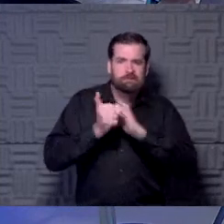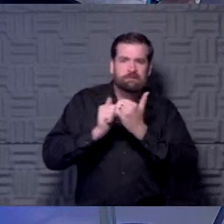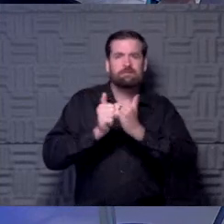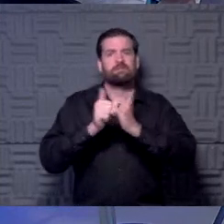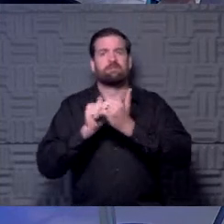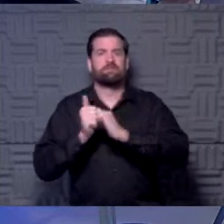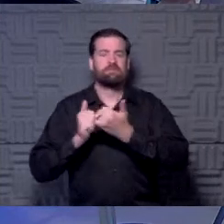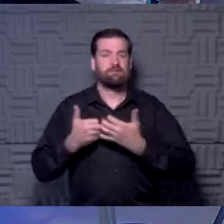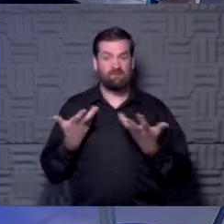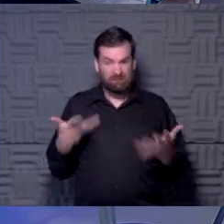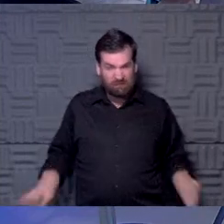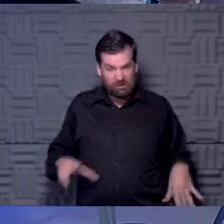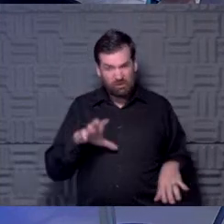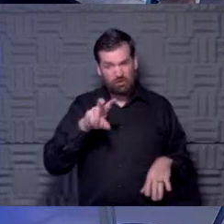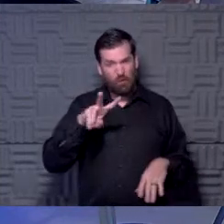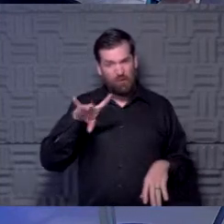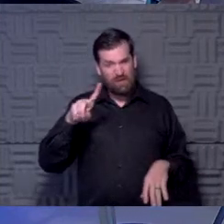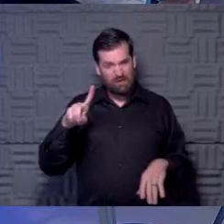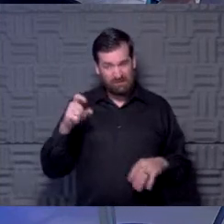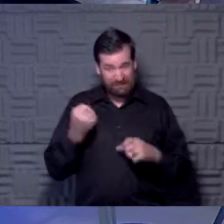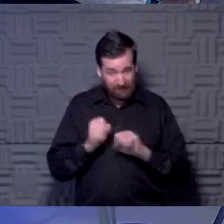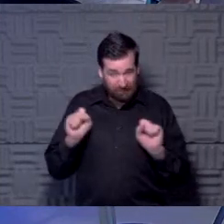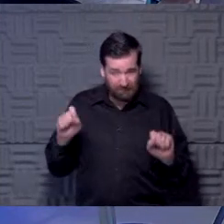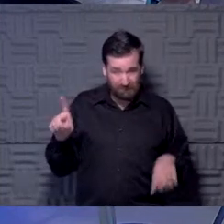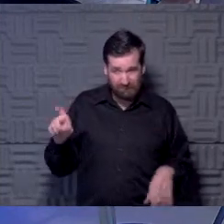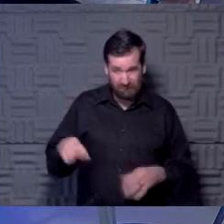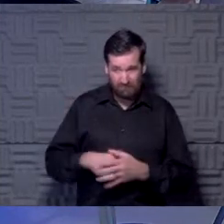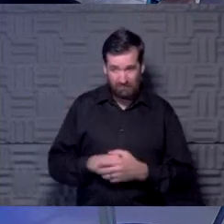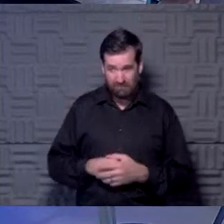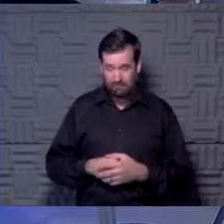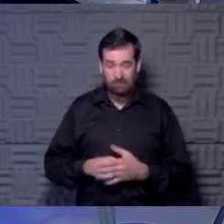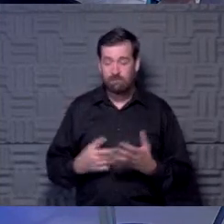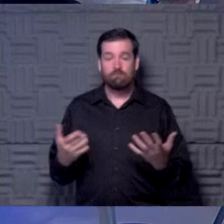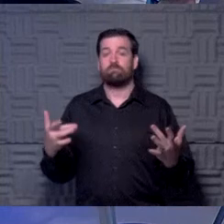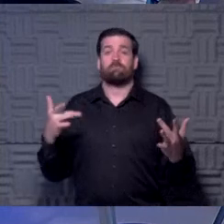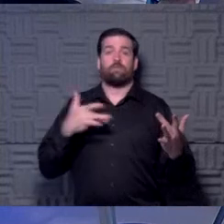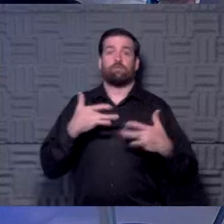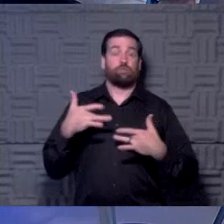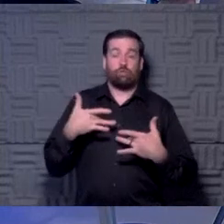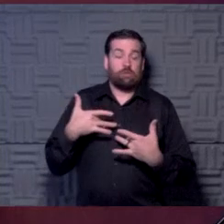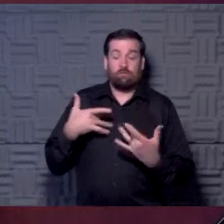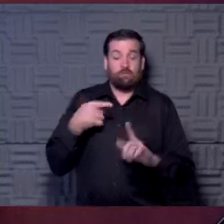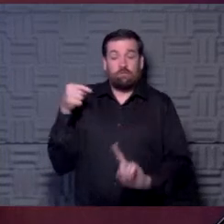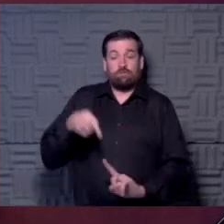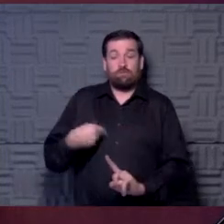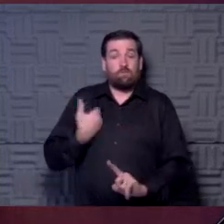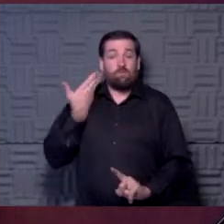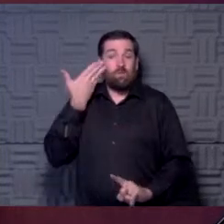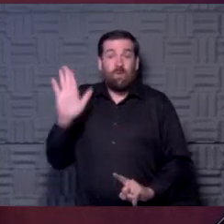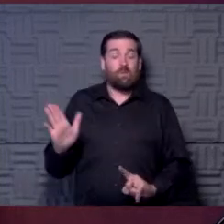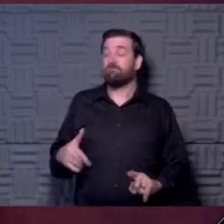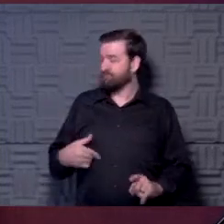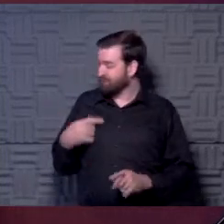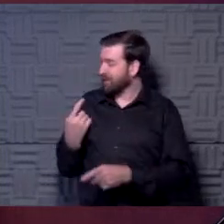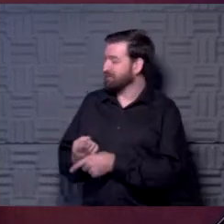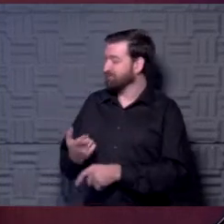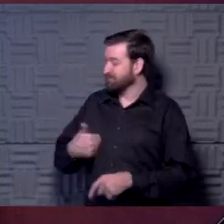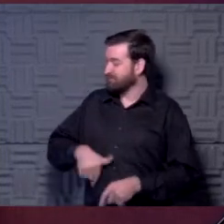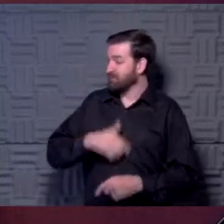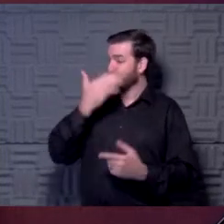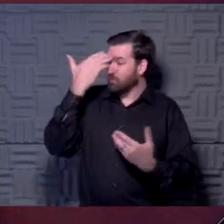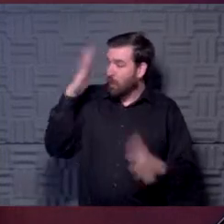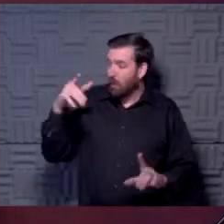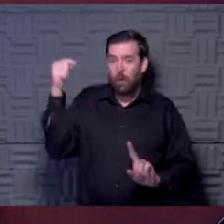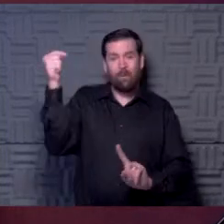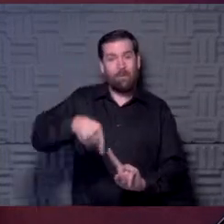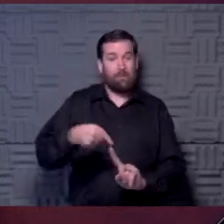after you've had COVID? I think that's the thing. And I'm just concerned we don't really know the answer. Yeah, we don't know what we don't know. It's